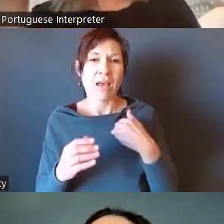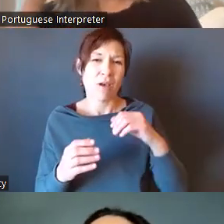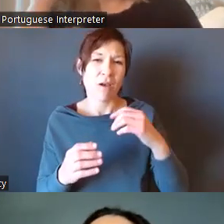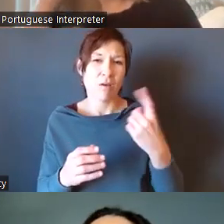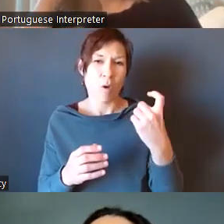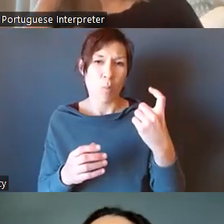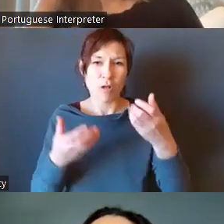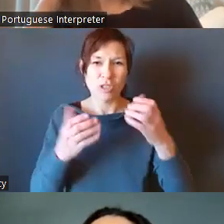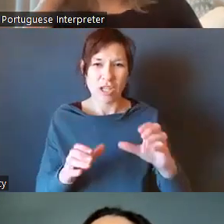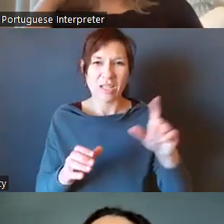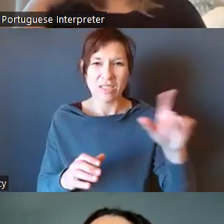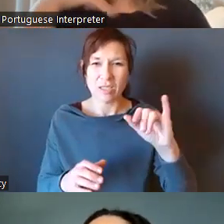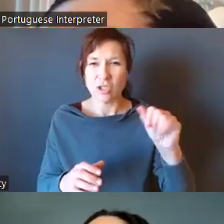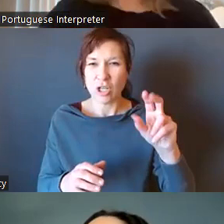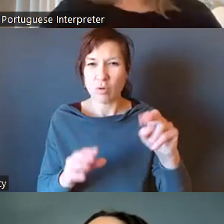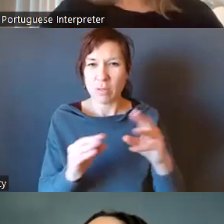That makes more sense to me.